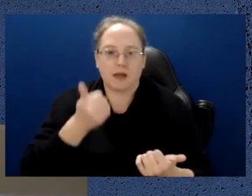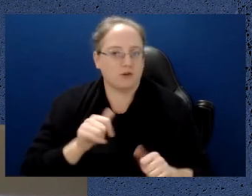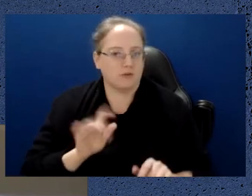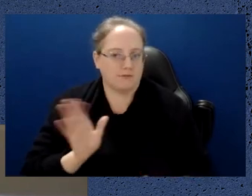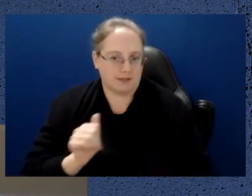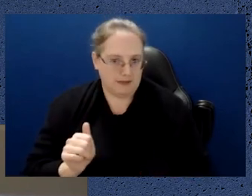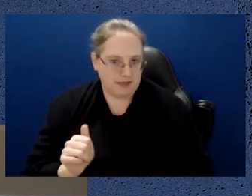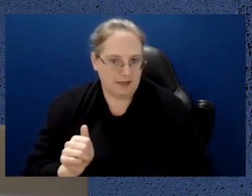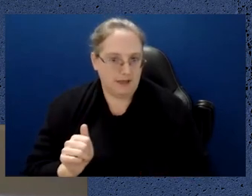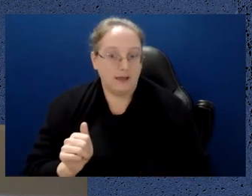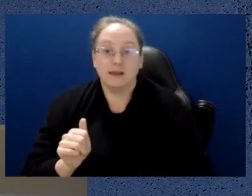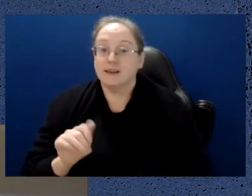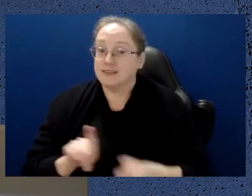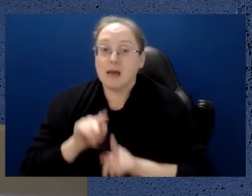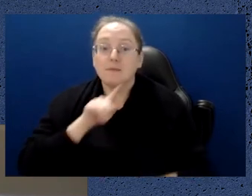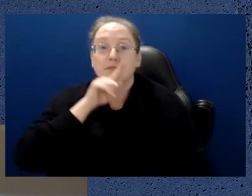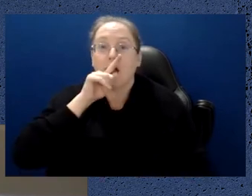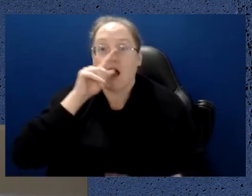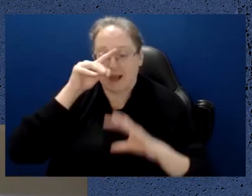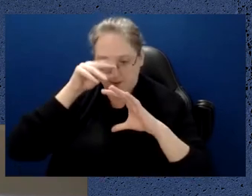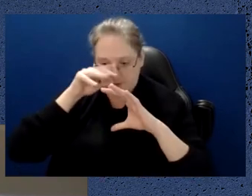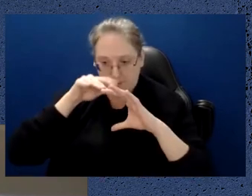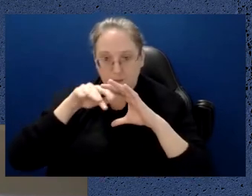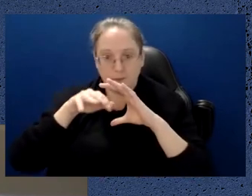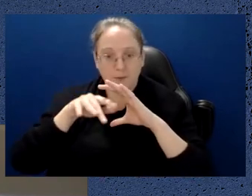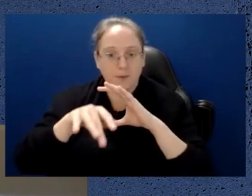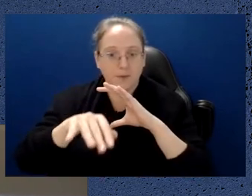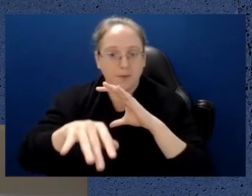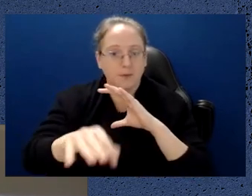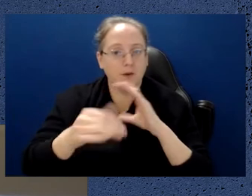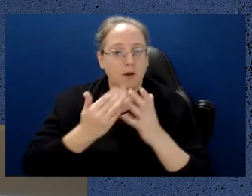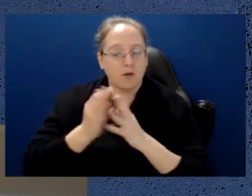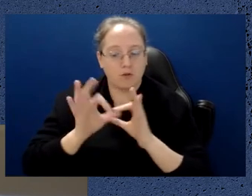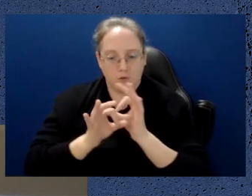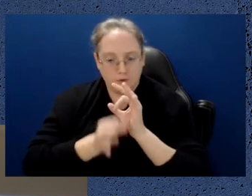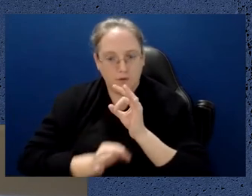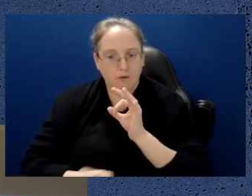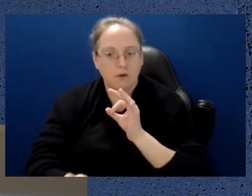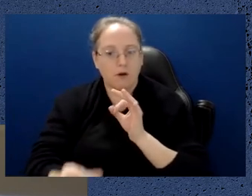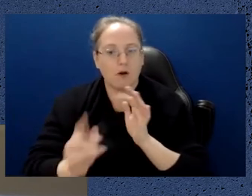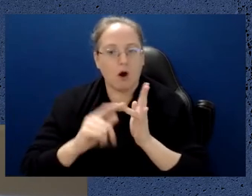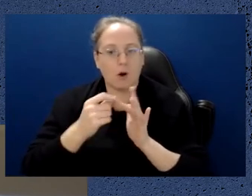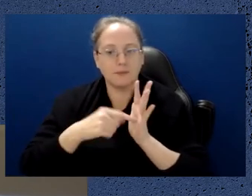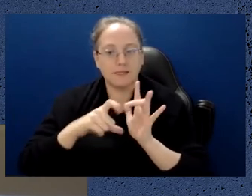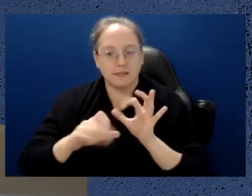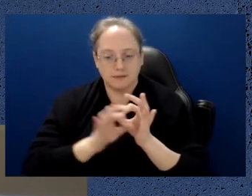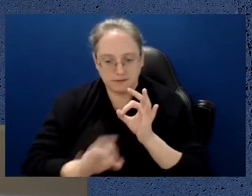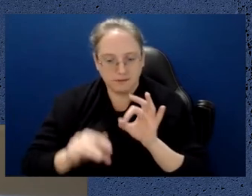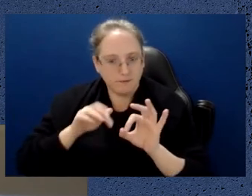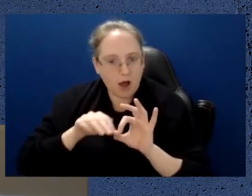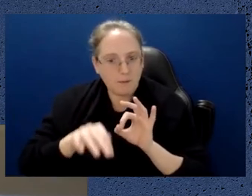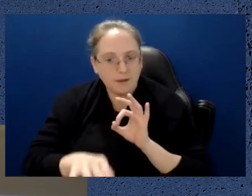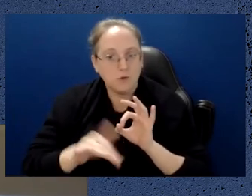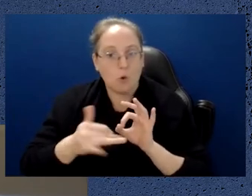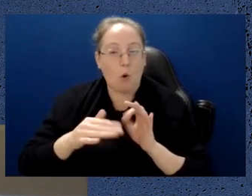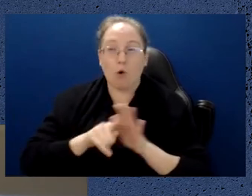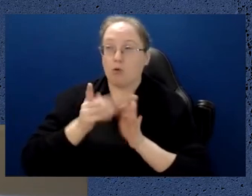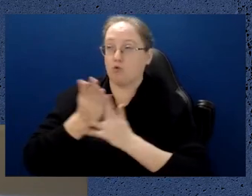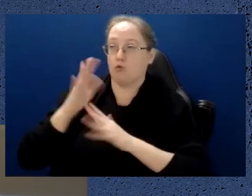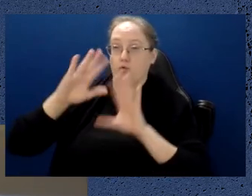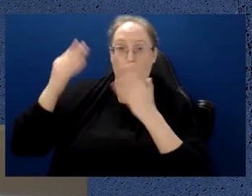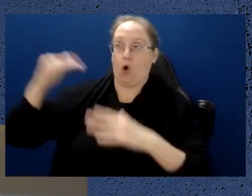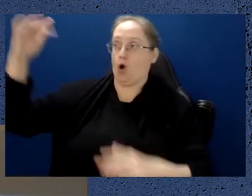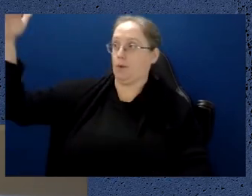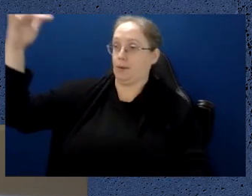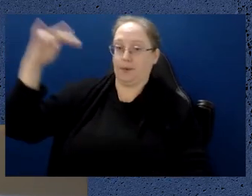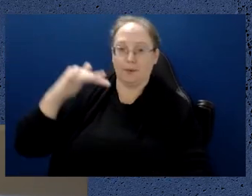light as it travels through space or through optical fibers. And so one of the ways that you can, there are